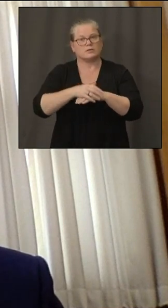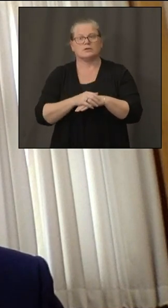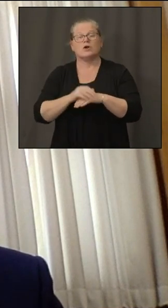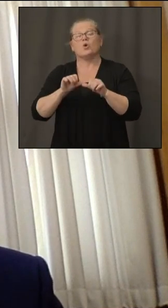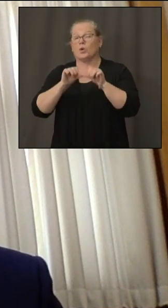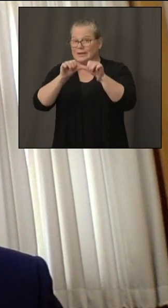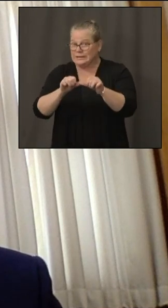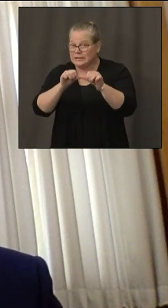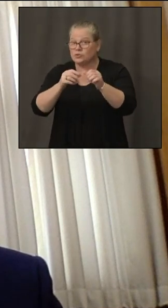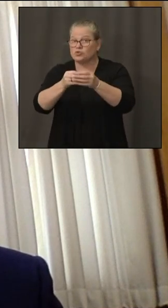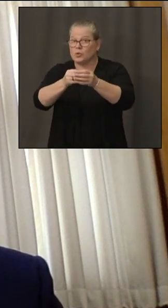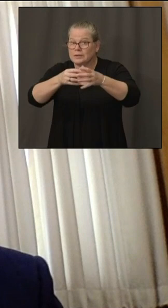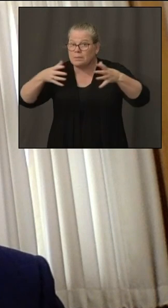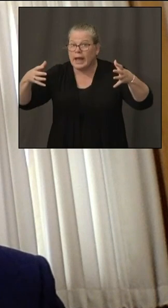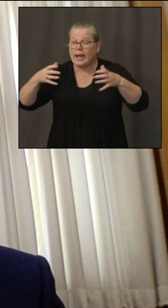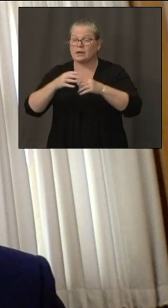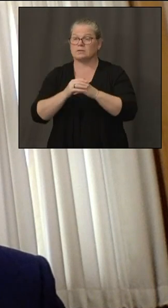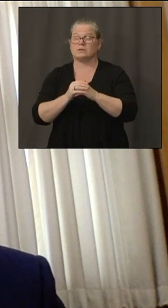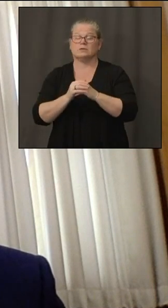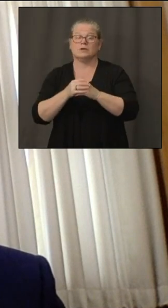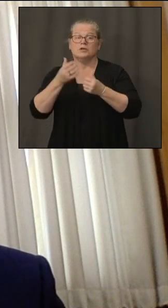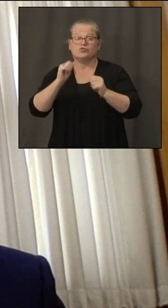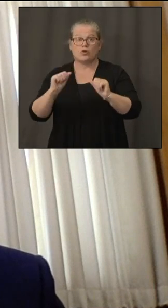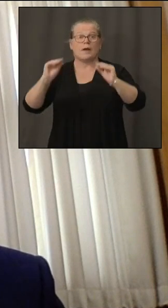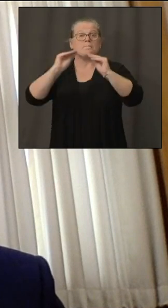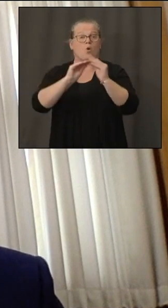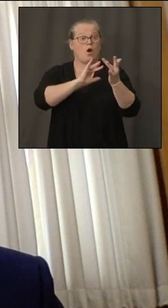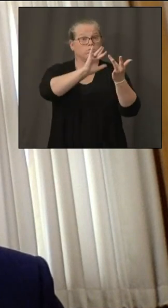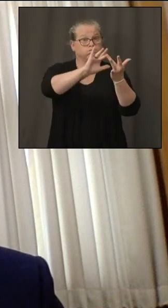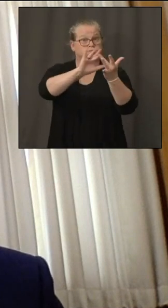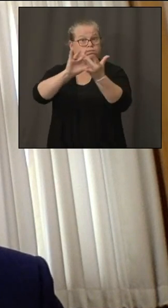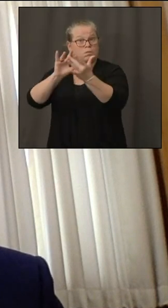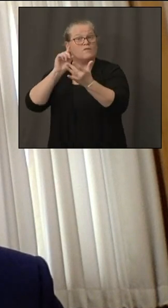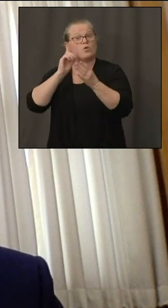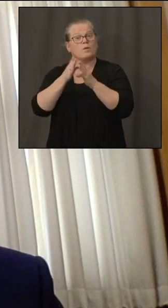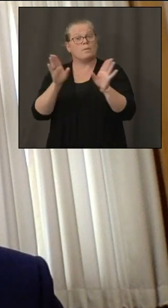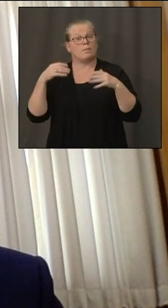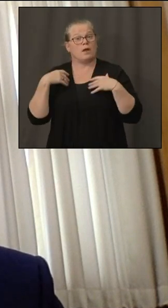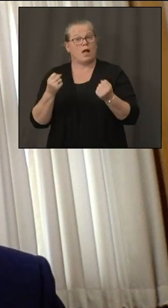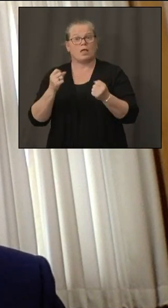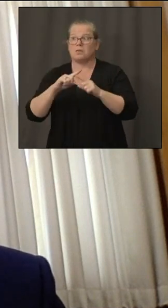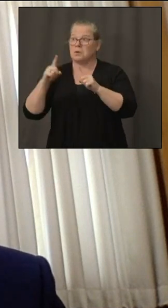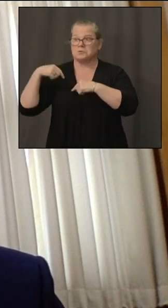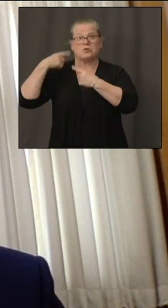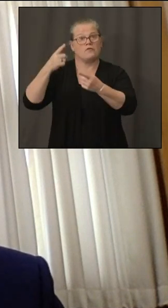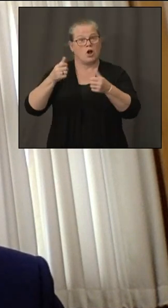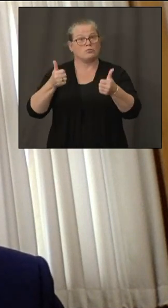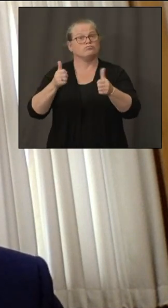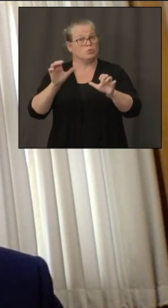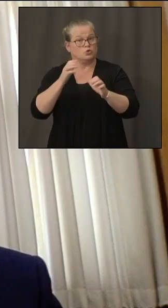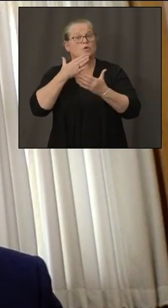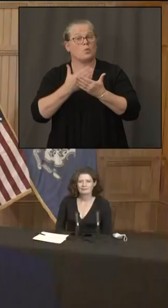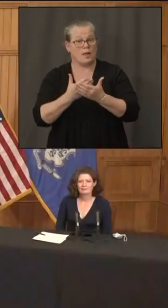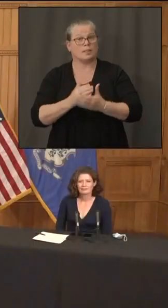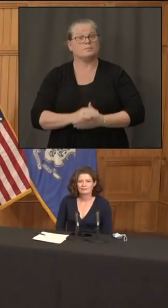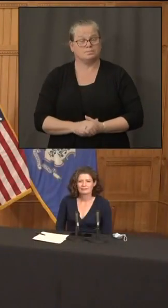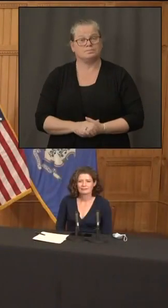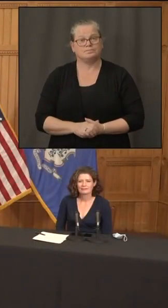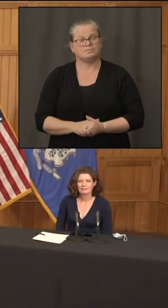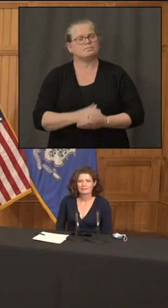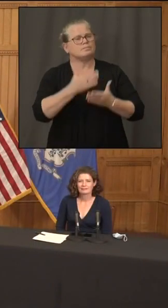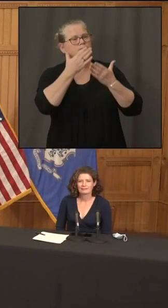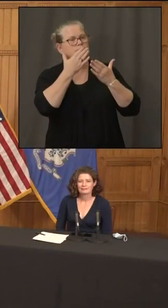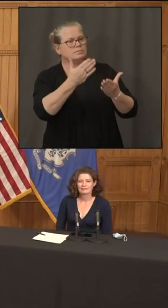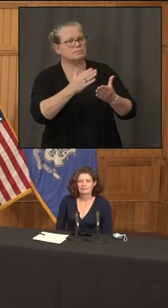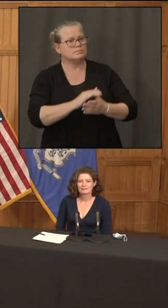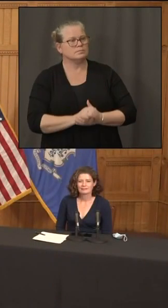the reach and the benefits from a public health perspective but it's going very well overall thank you very much governor and sue